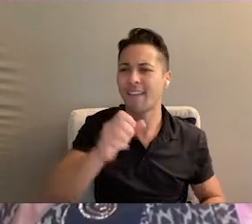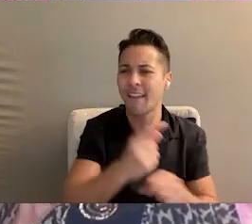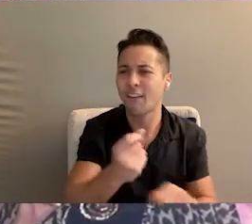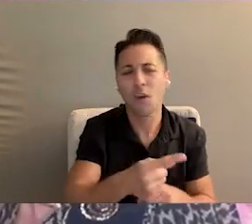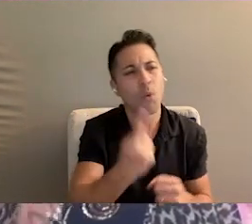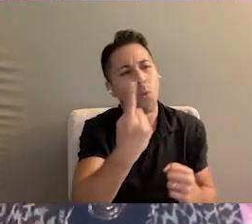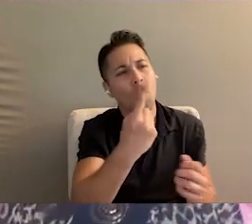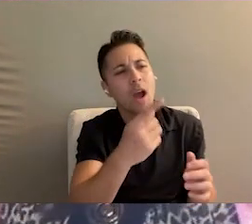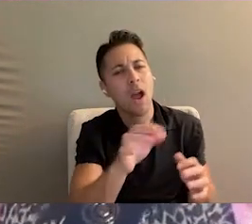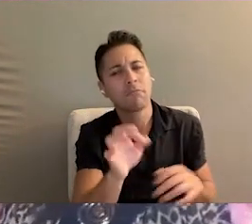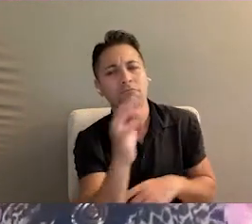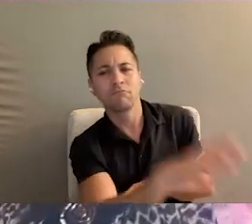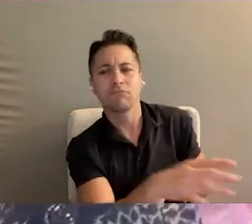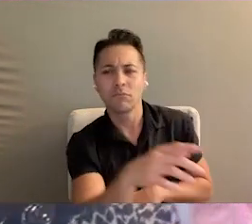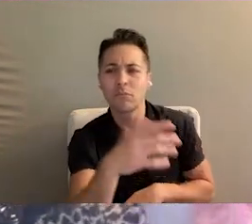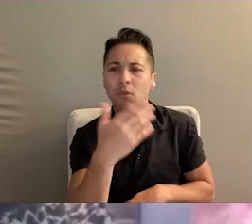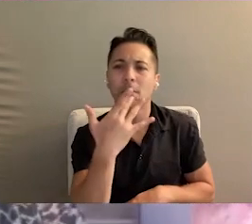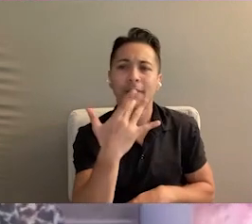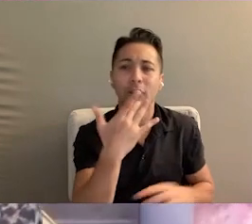you'd like to share?